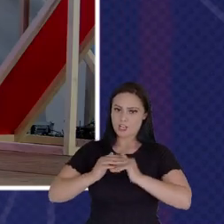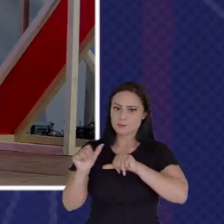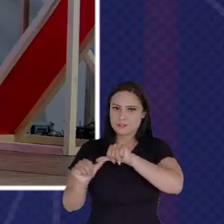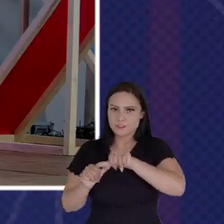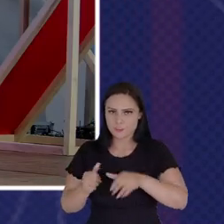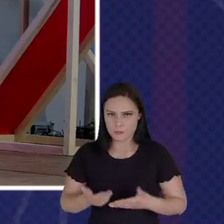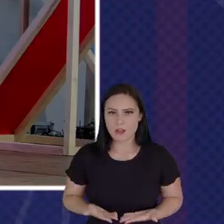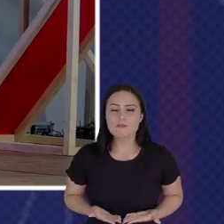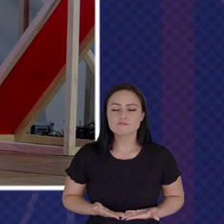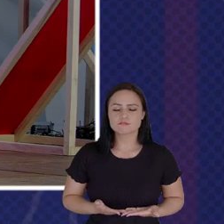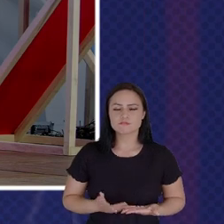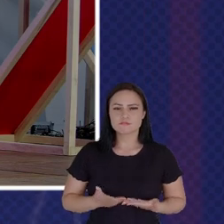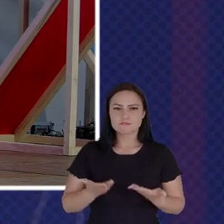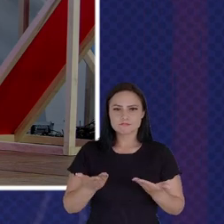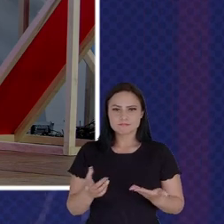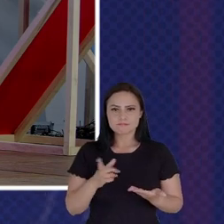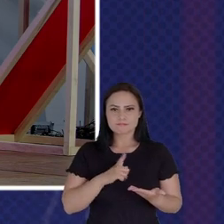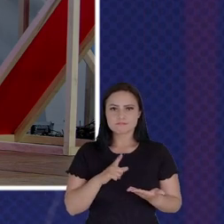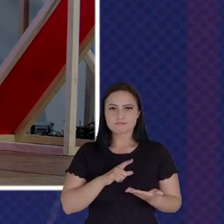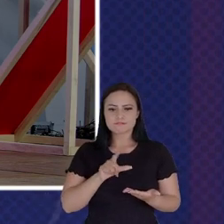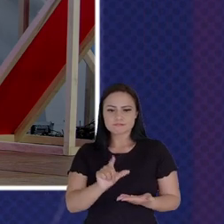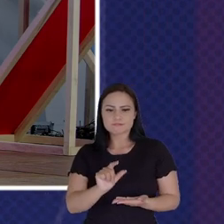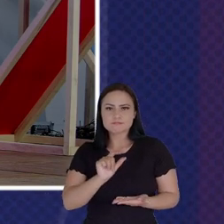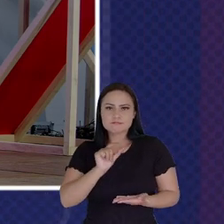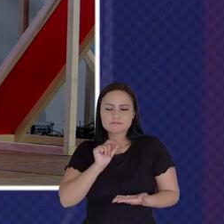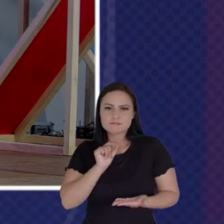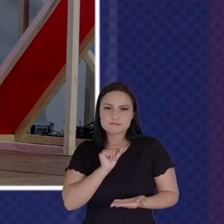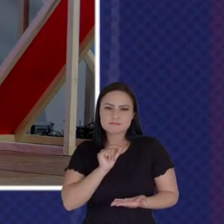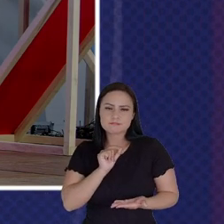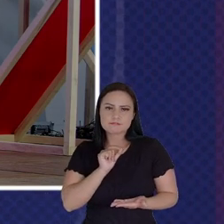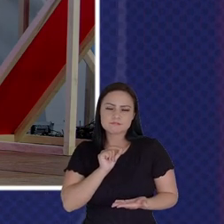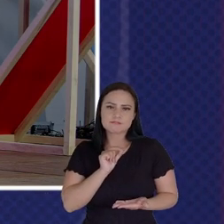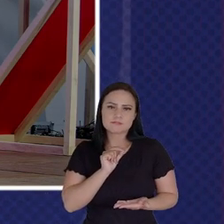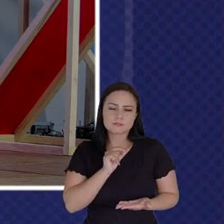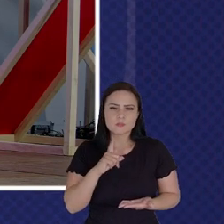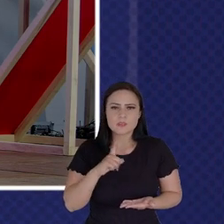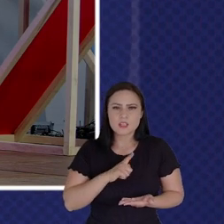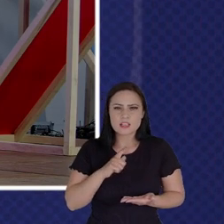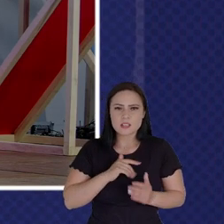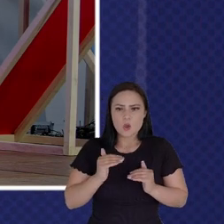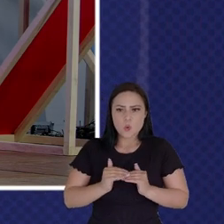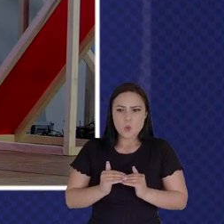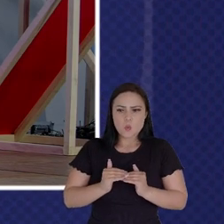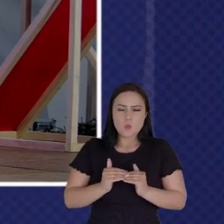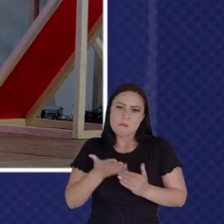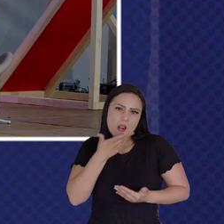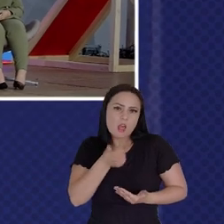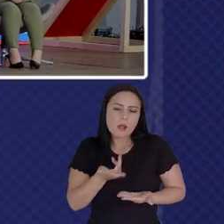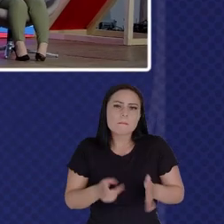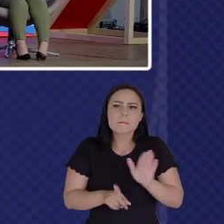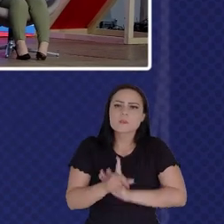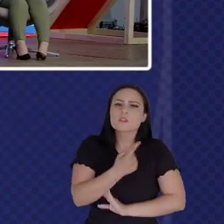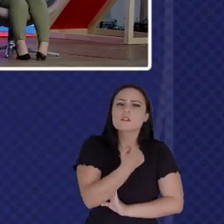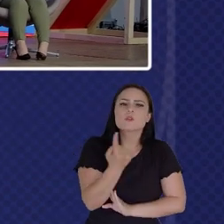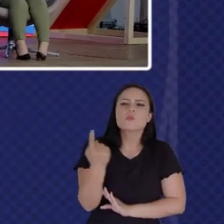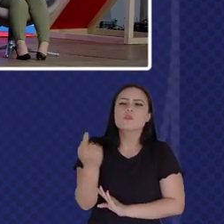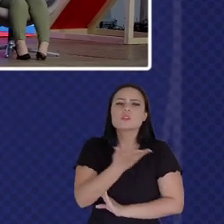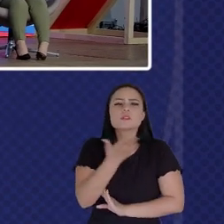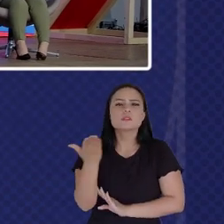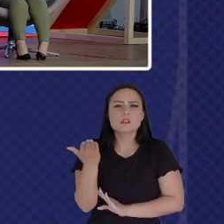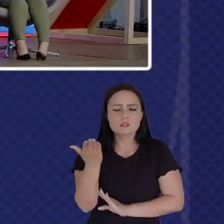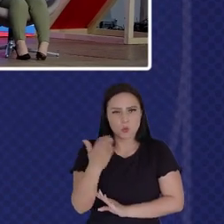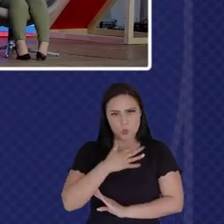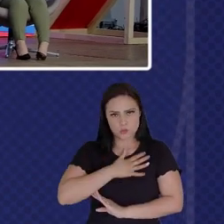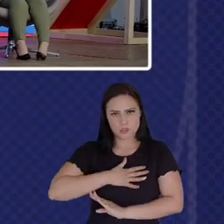Curve Made Cheaper Right So I Will Ask One Quick Question To Each Of You And We Will Ask You To Be Very Like